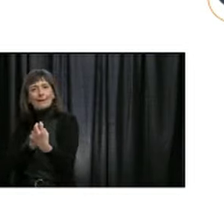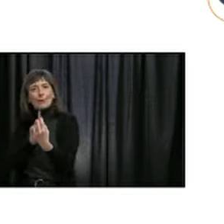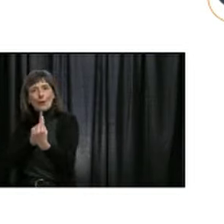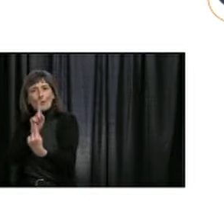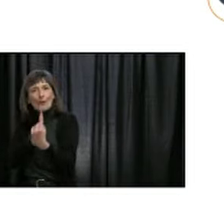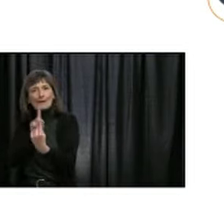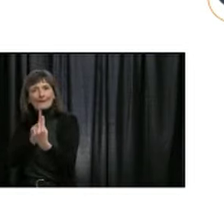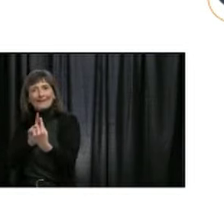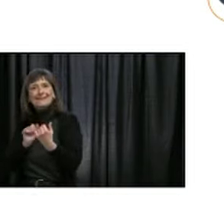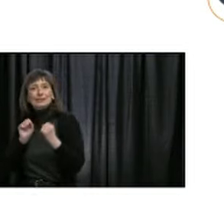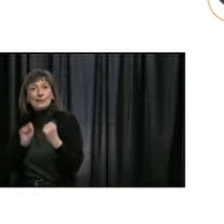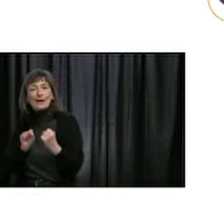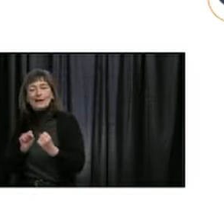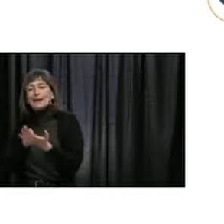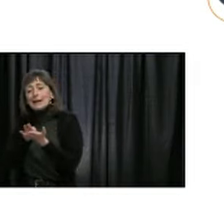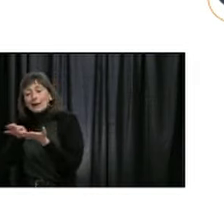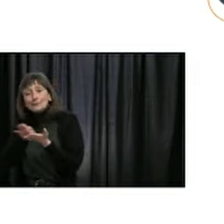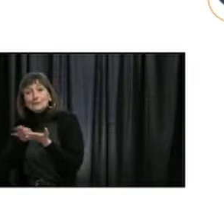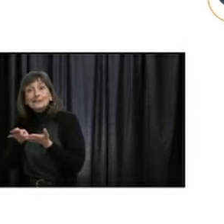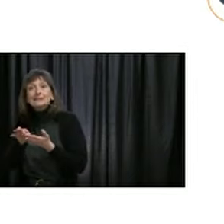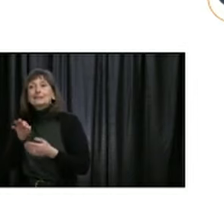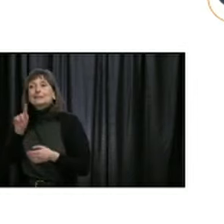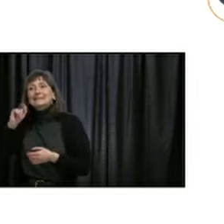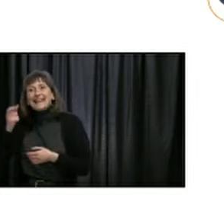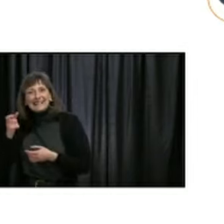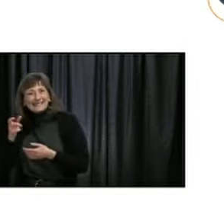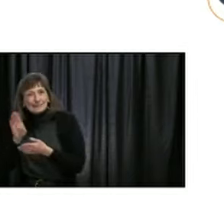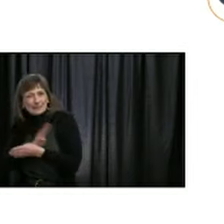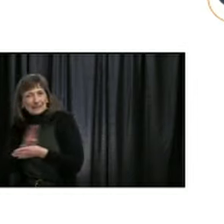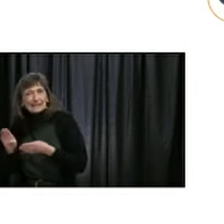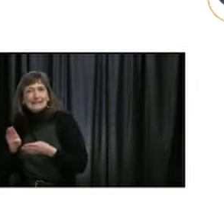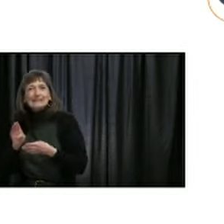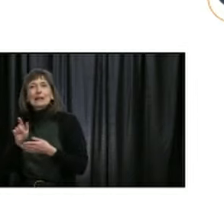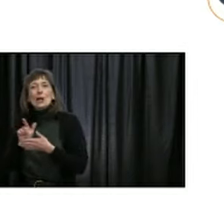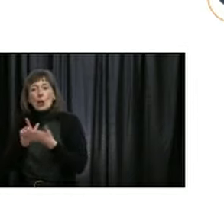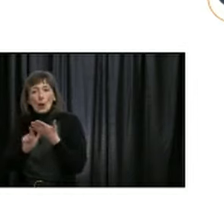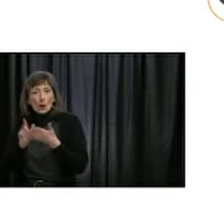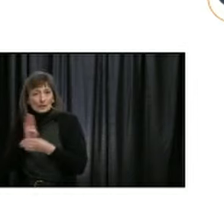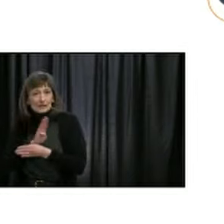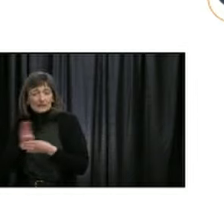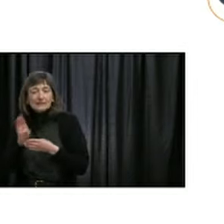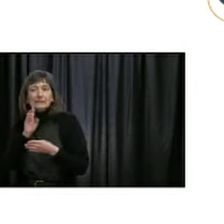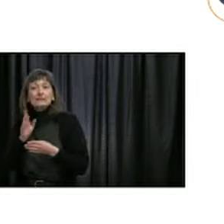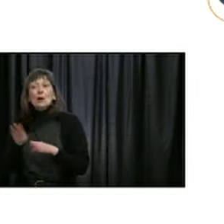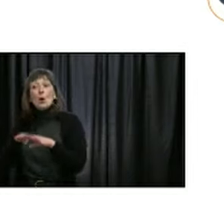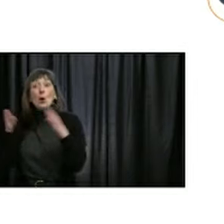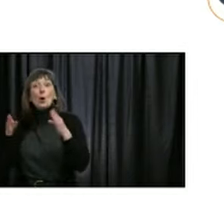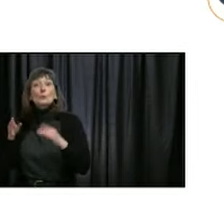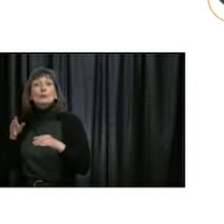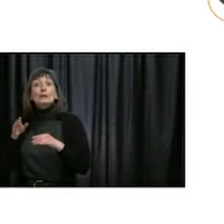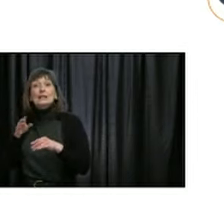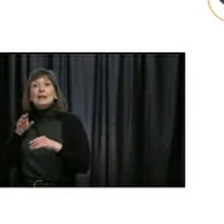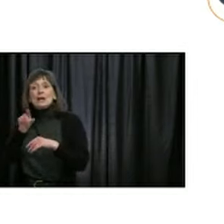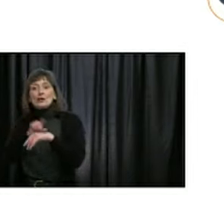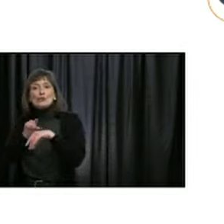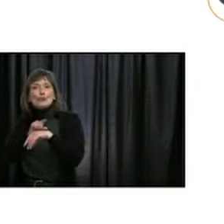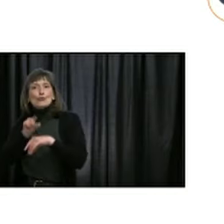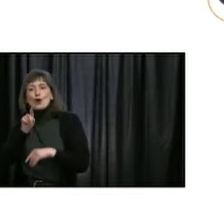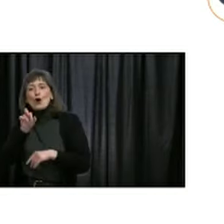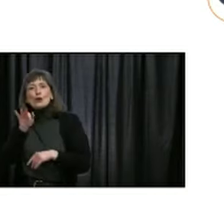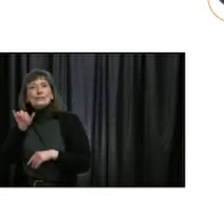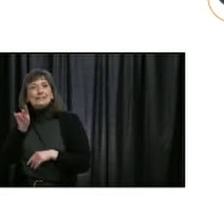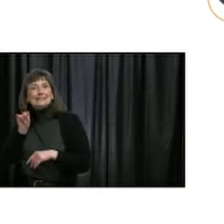accounting firms, financial services. These types of businesses can resume. The resumption